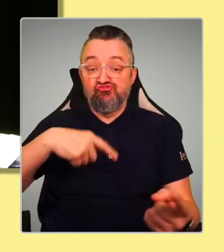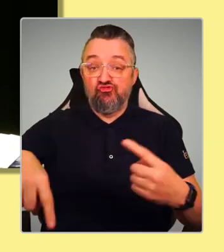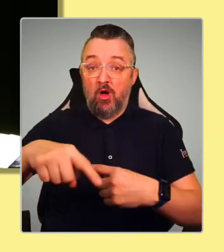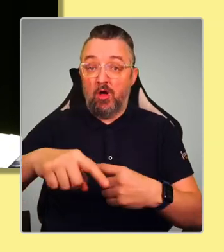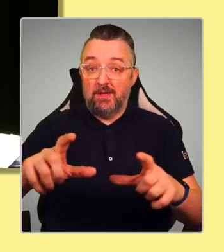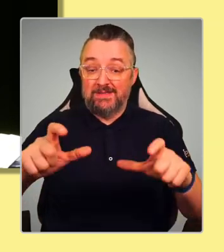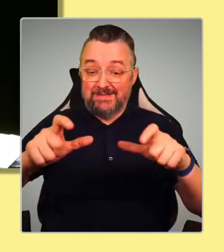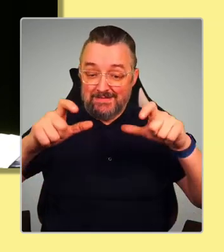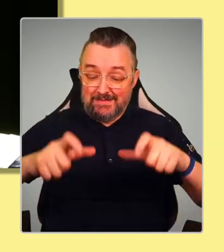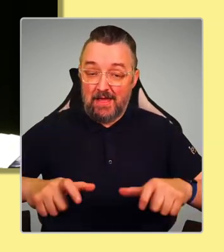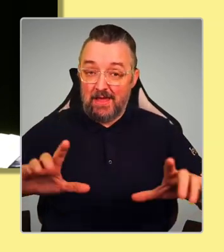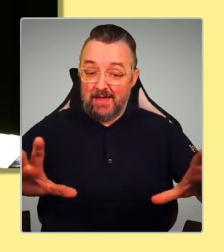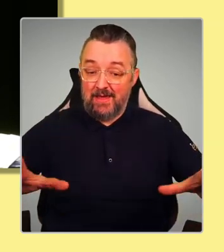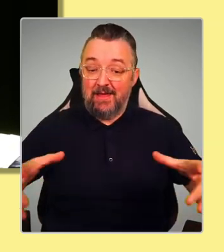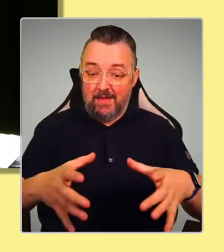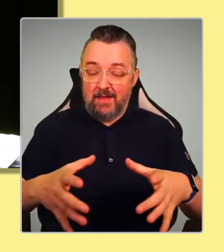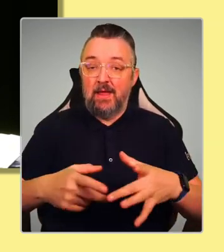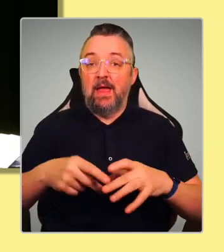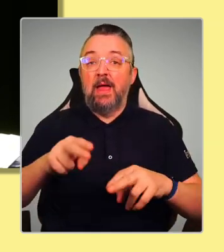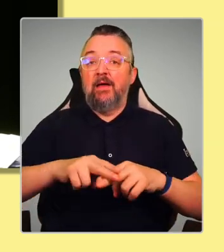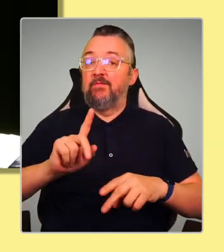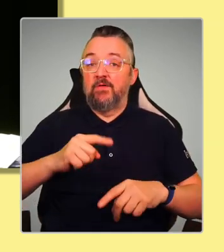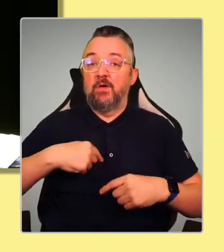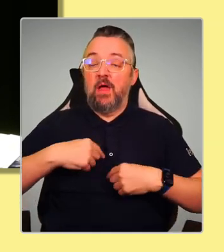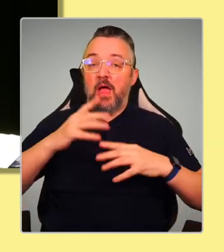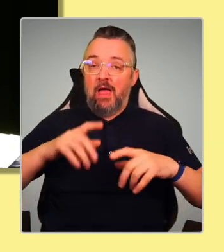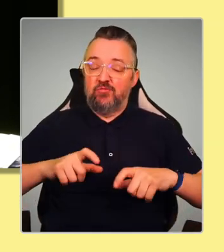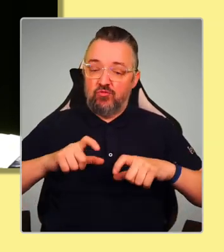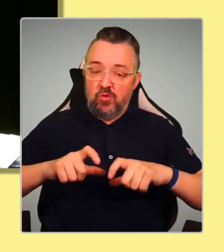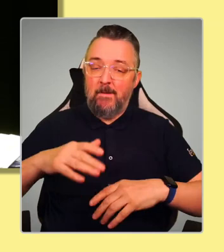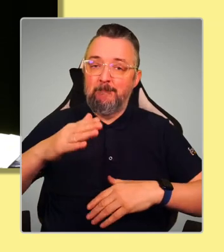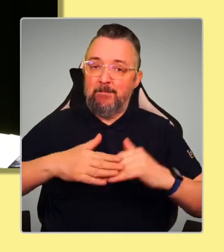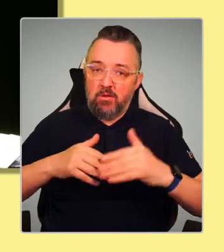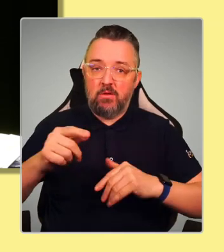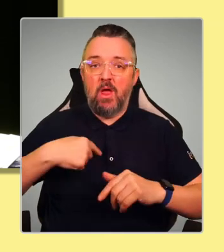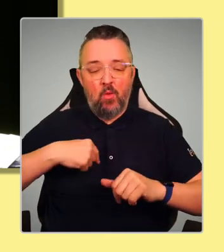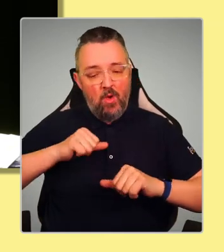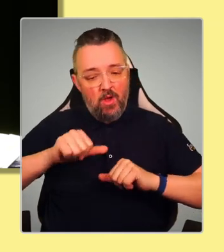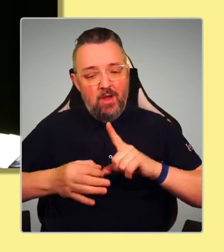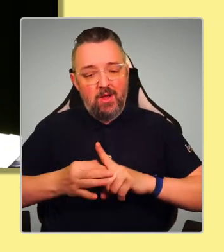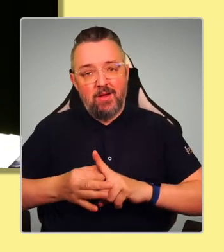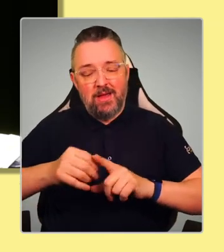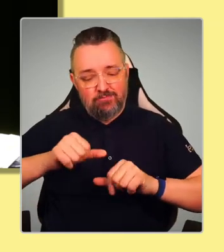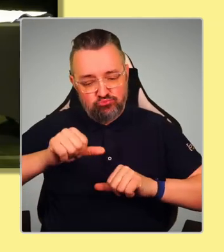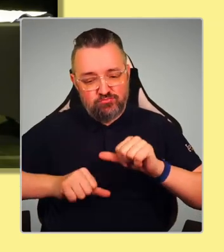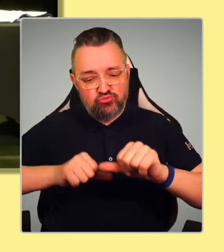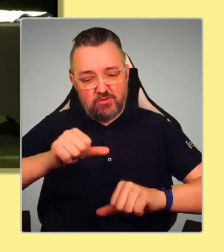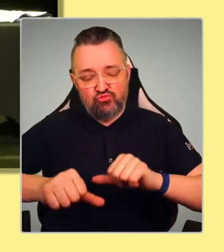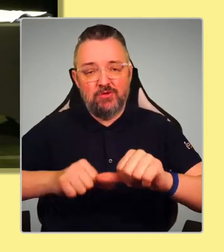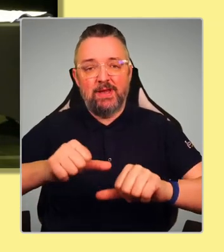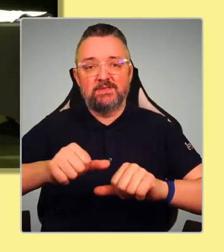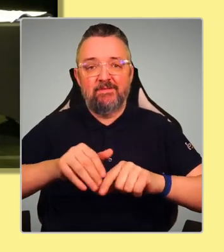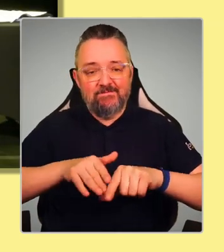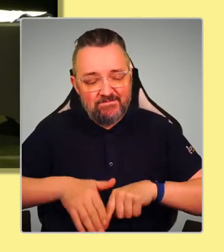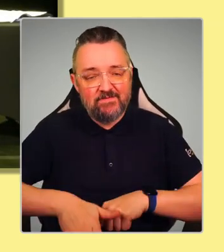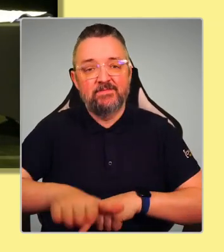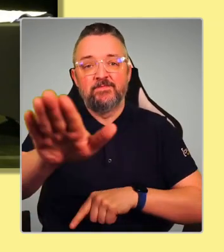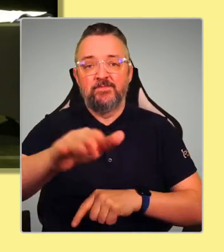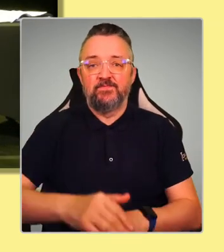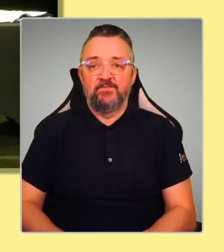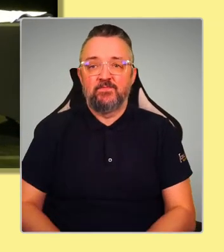if we continue to build on that progressive agenda that has done us so well thus far. Thank you, Kate.